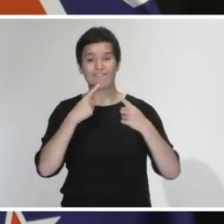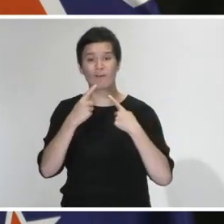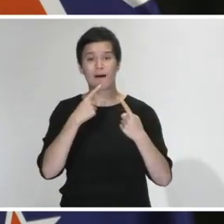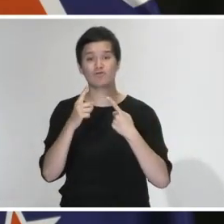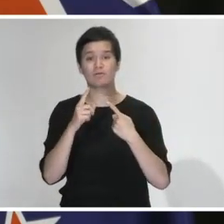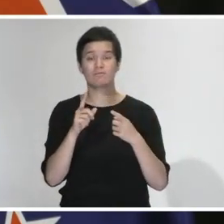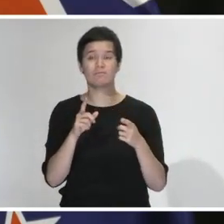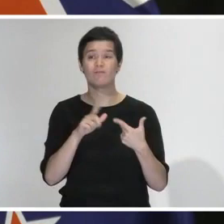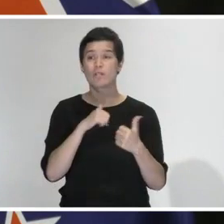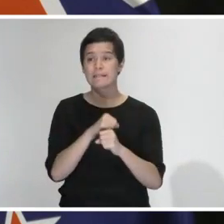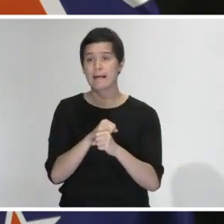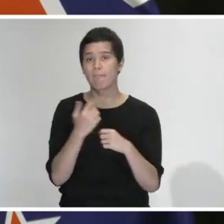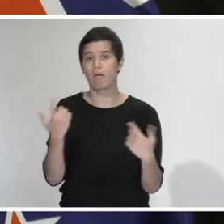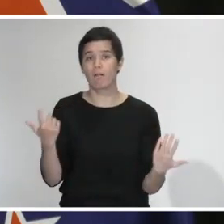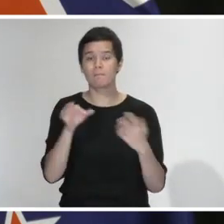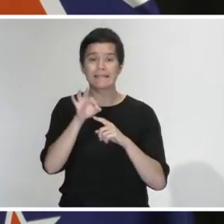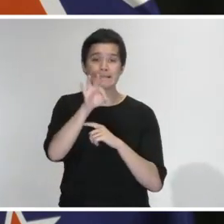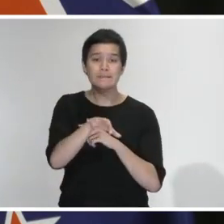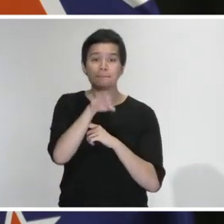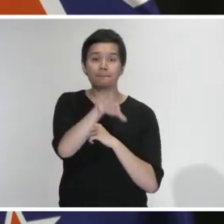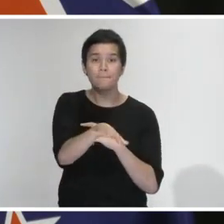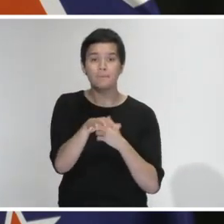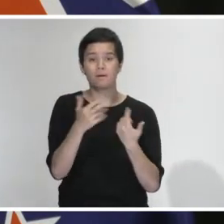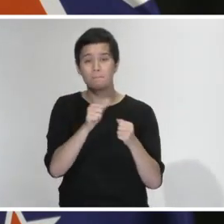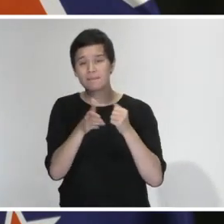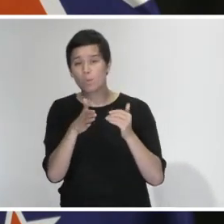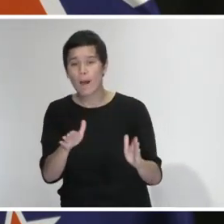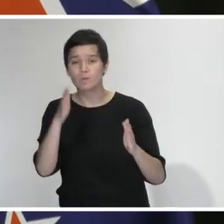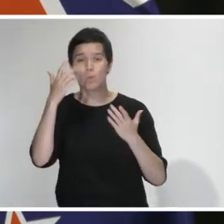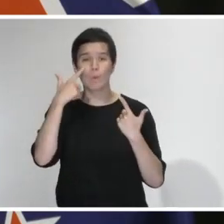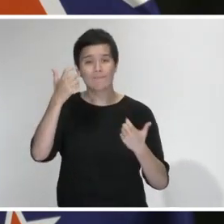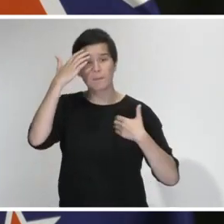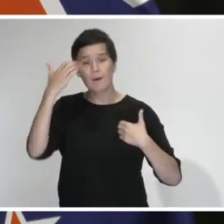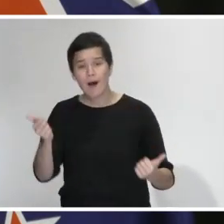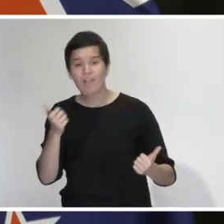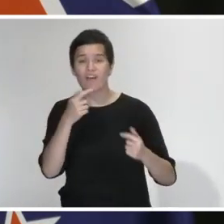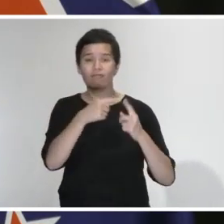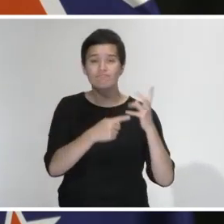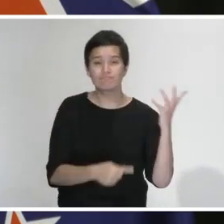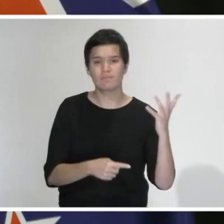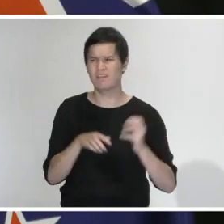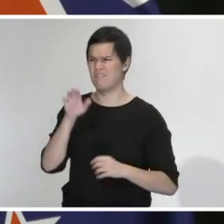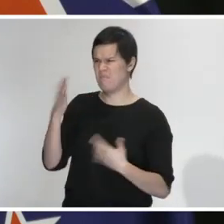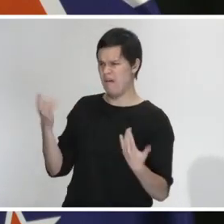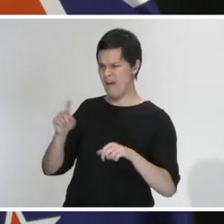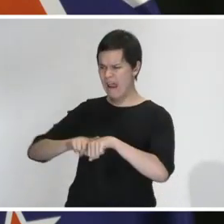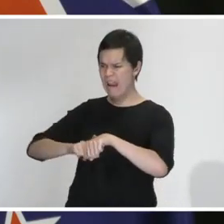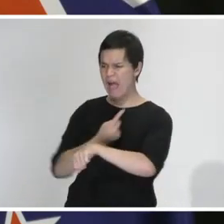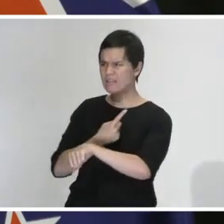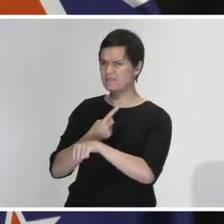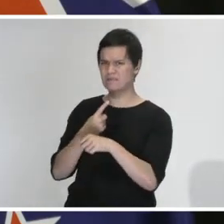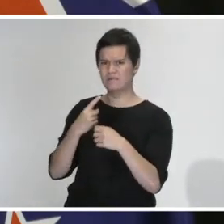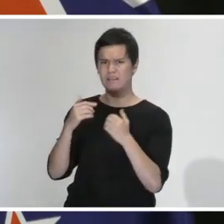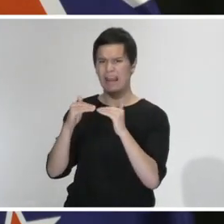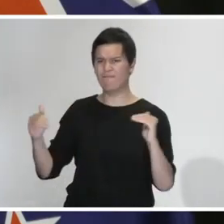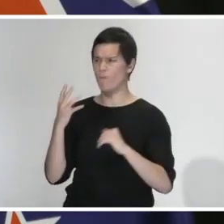people to places where they can look for information on how to look after themselves. It's been rolled out now, but there is a specific